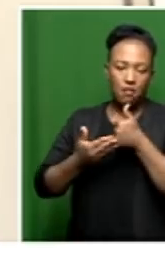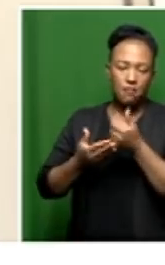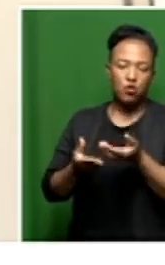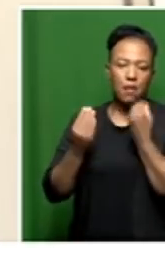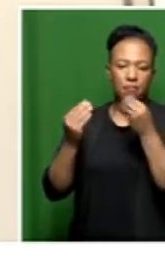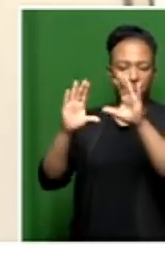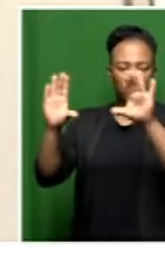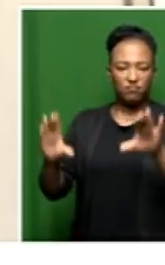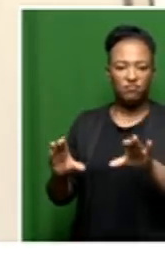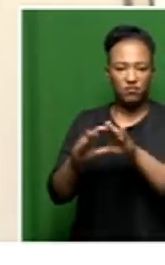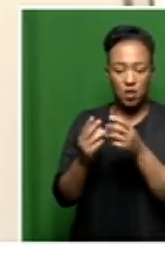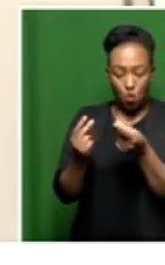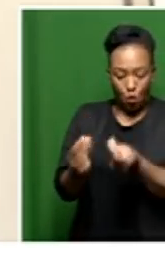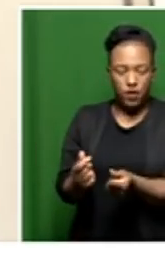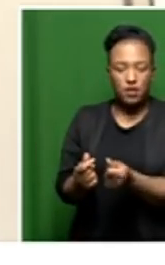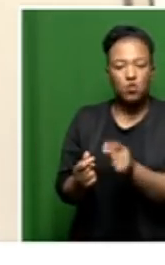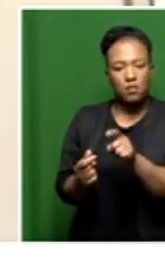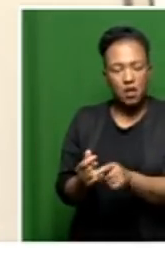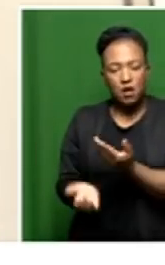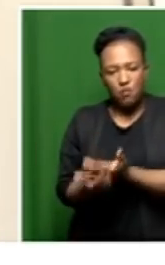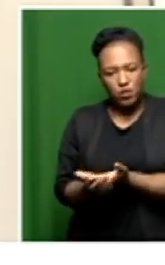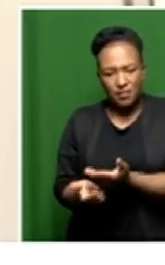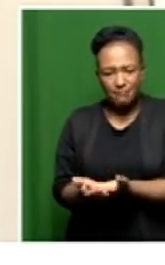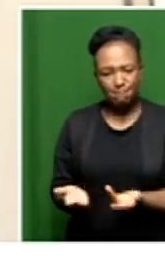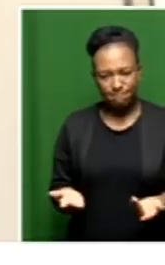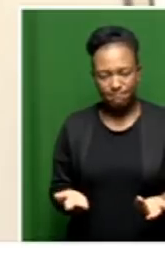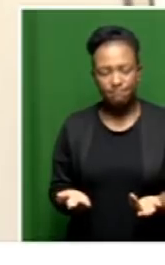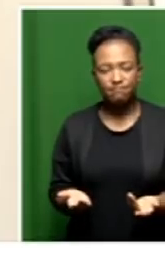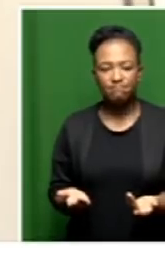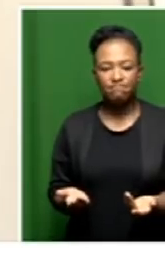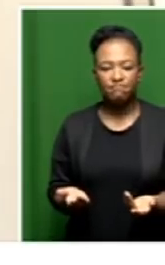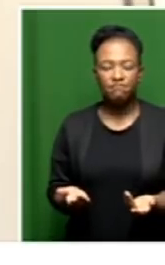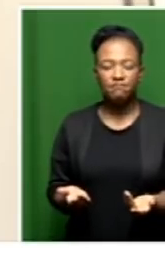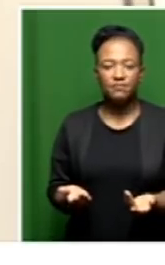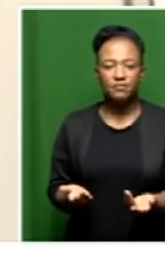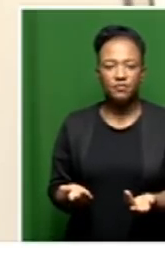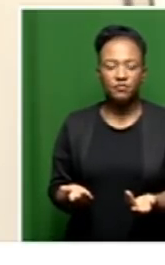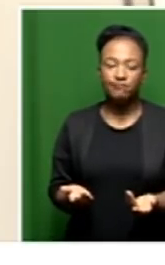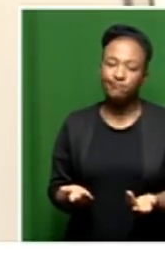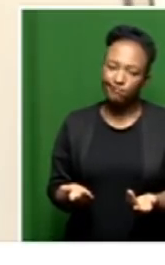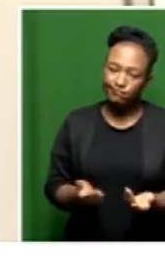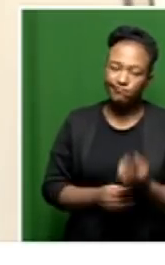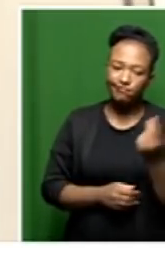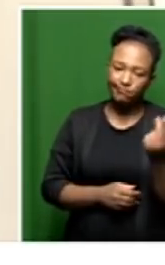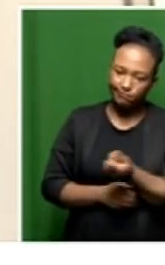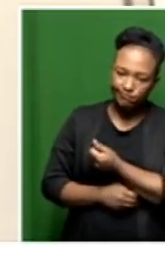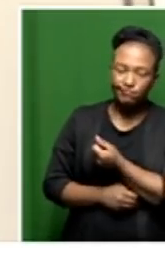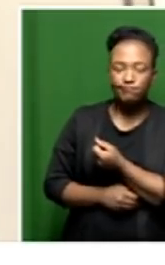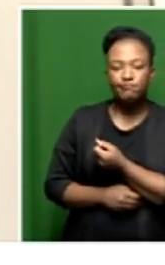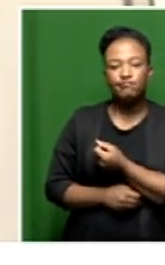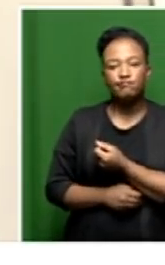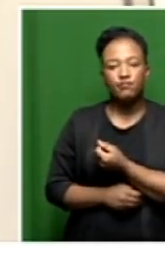documents as quickly as we should possibly get them. And it is unfortunate that